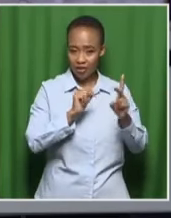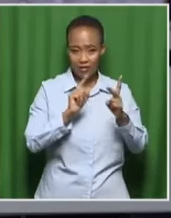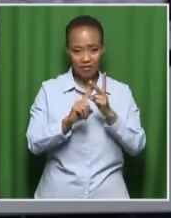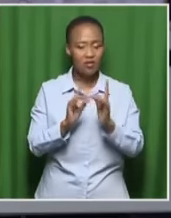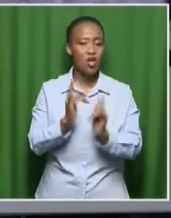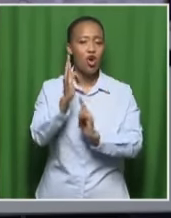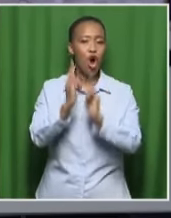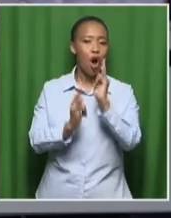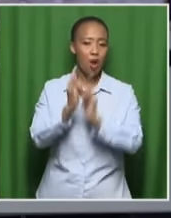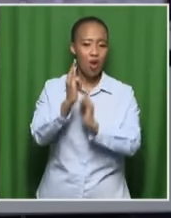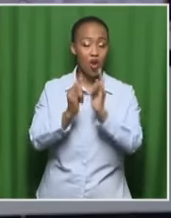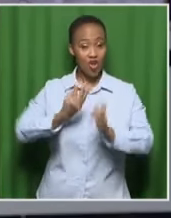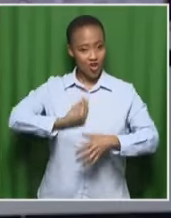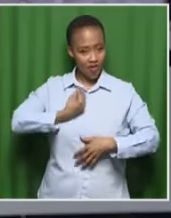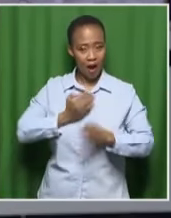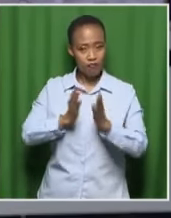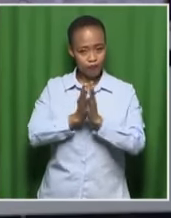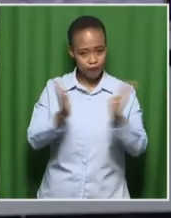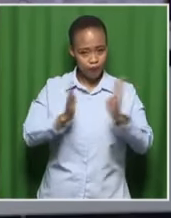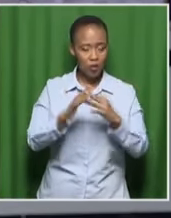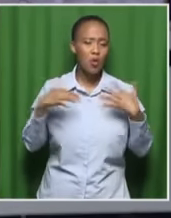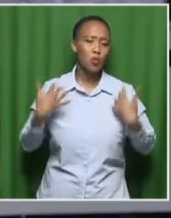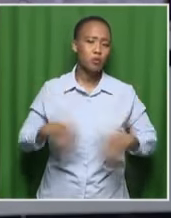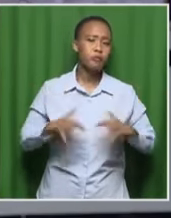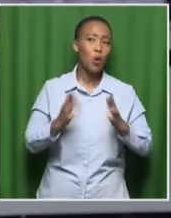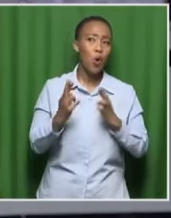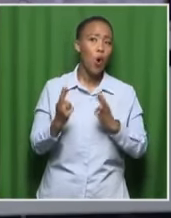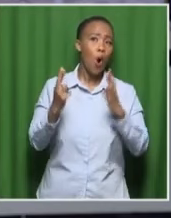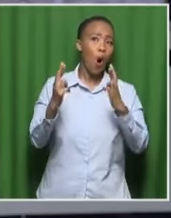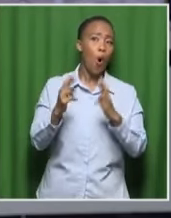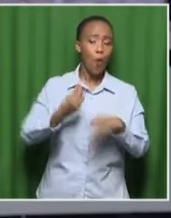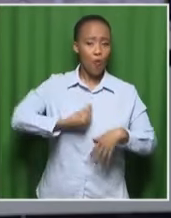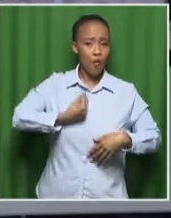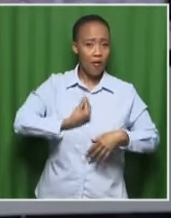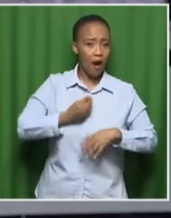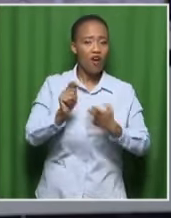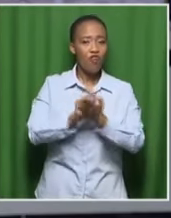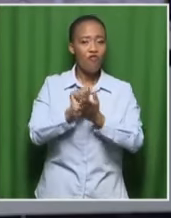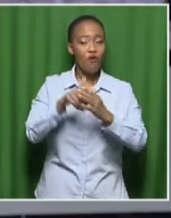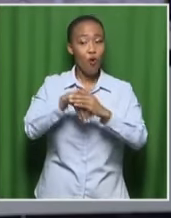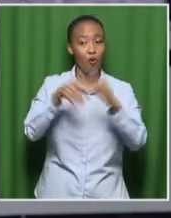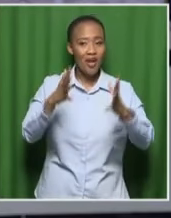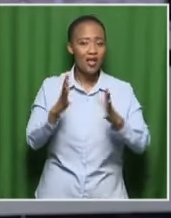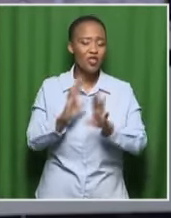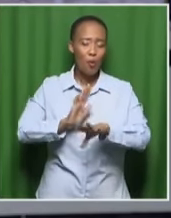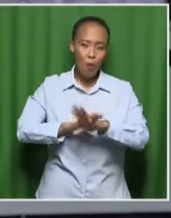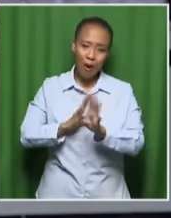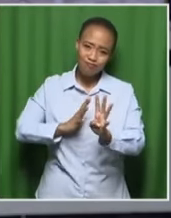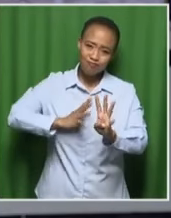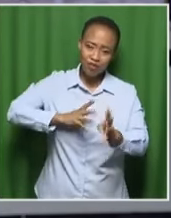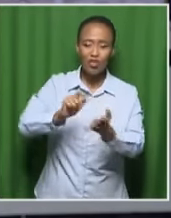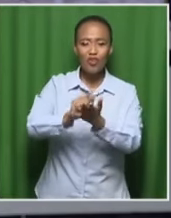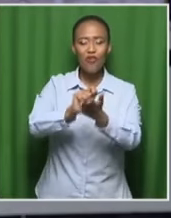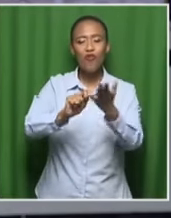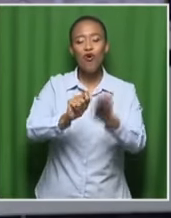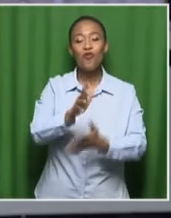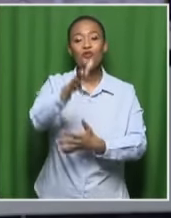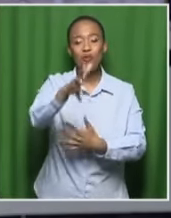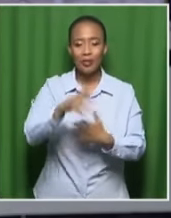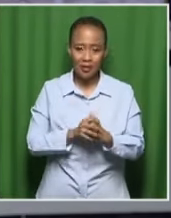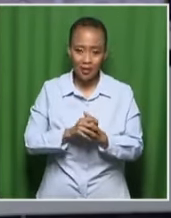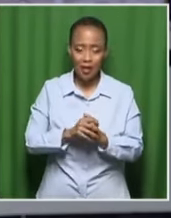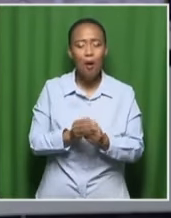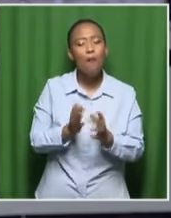voters are, we're hoping for a greater participation from younger voters in this election. We're also hoping that many, many more South Africans,